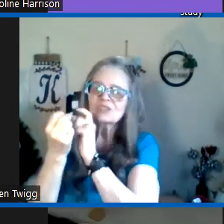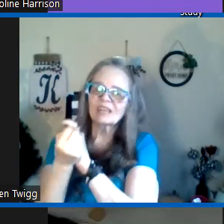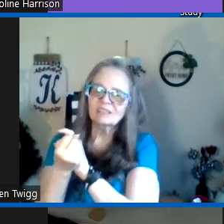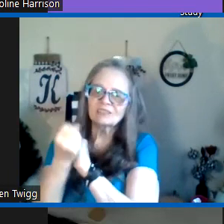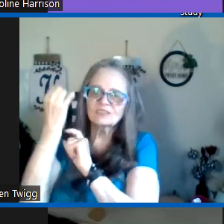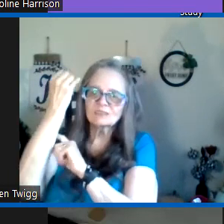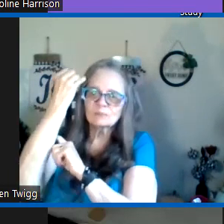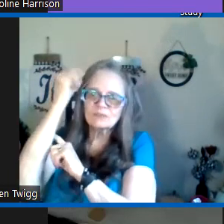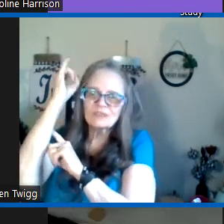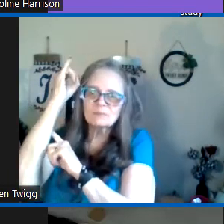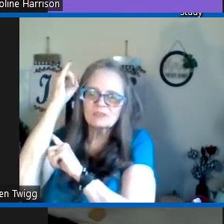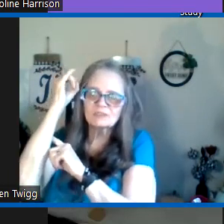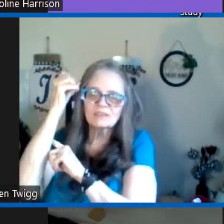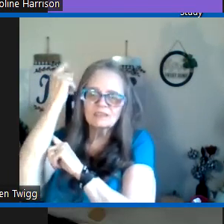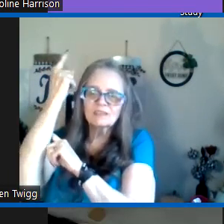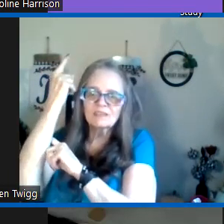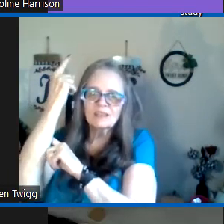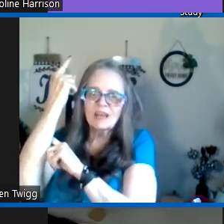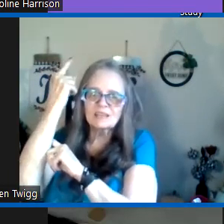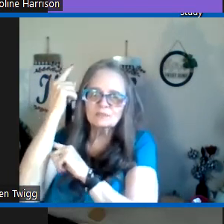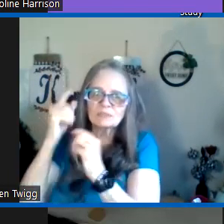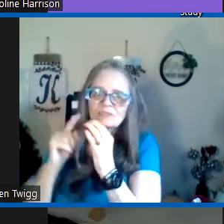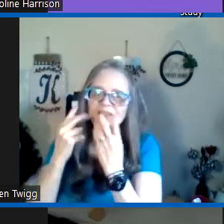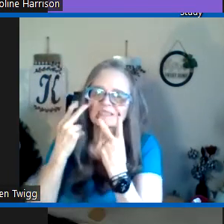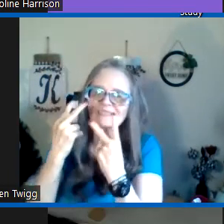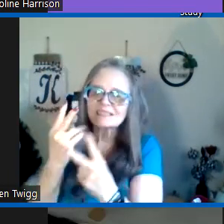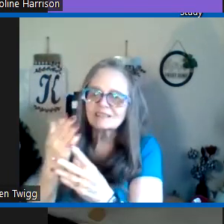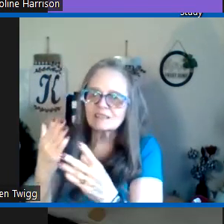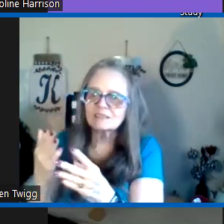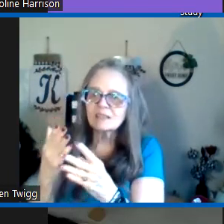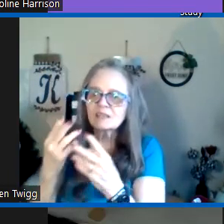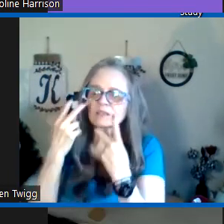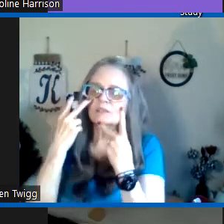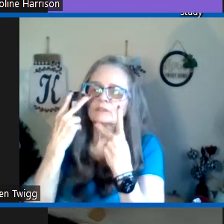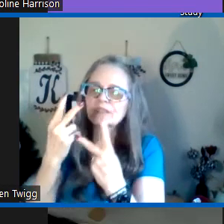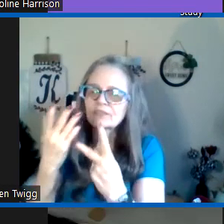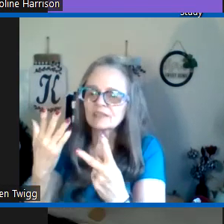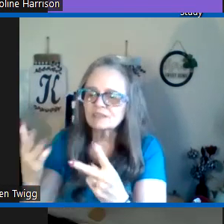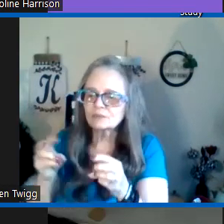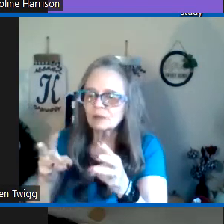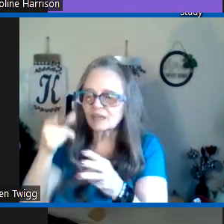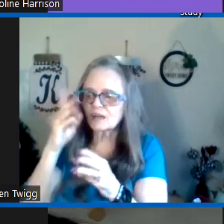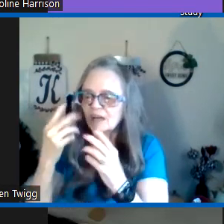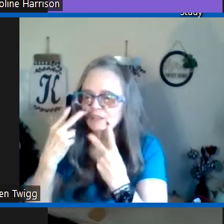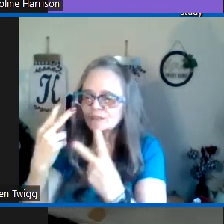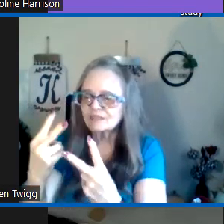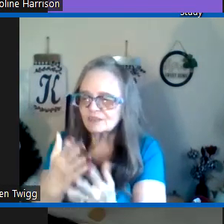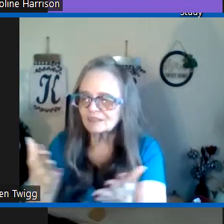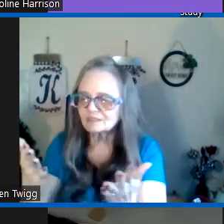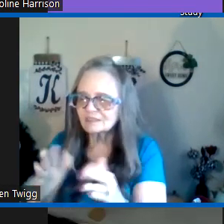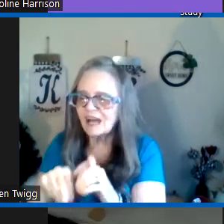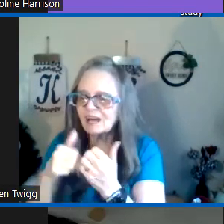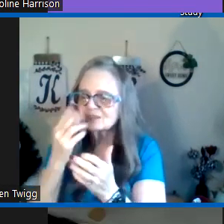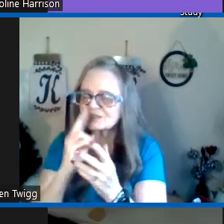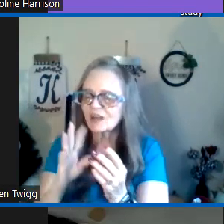a changed perception as we start to see things look at things the way God looks